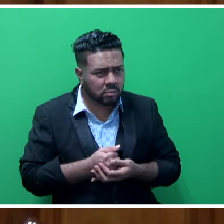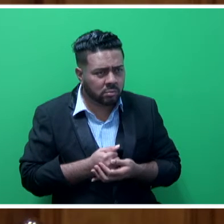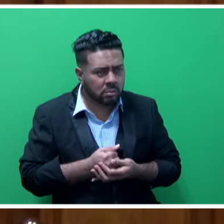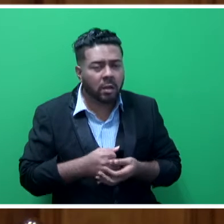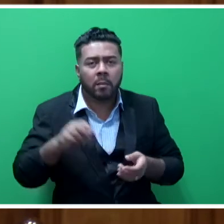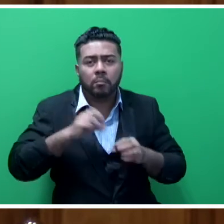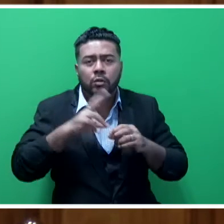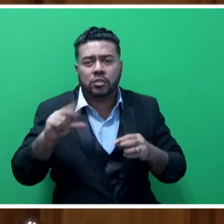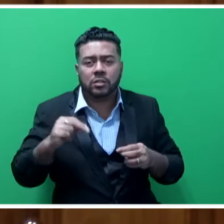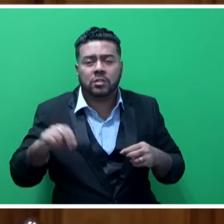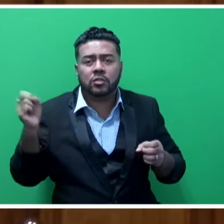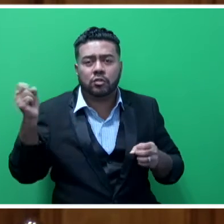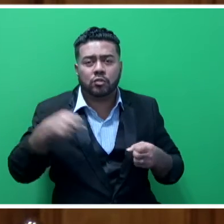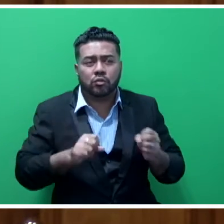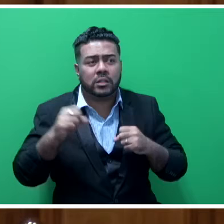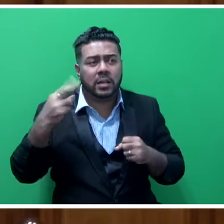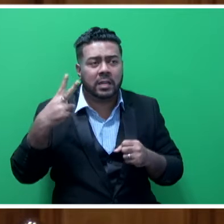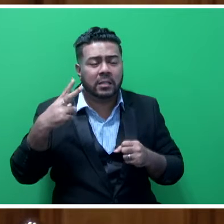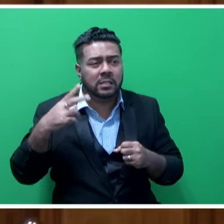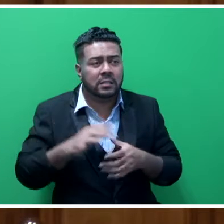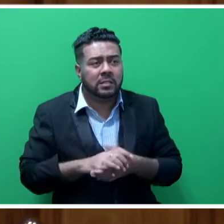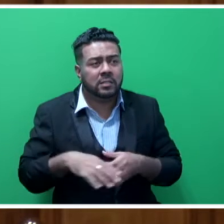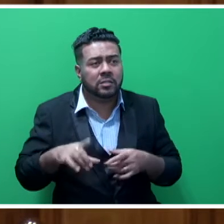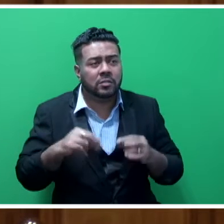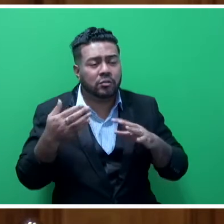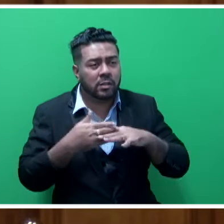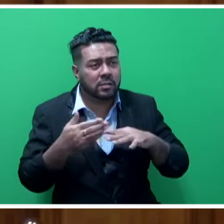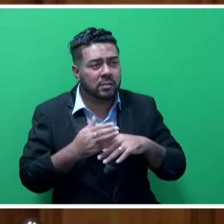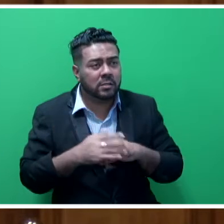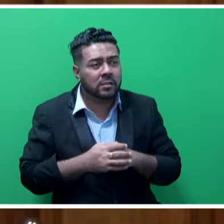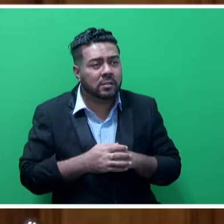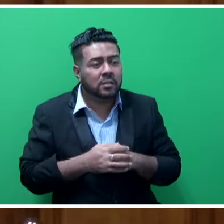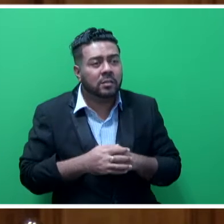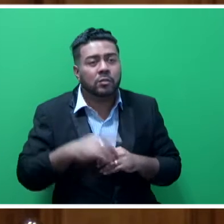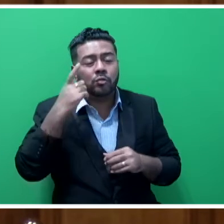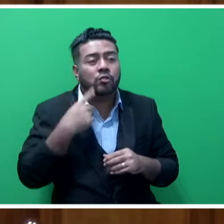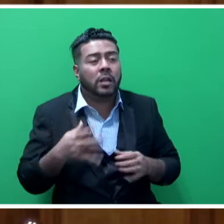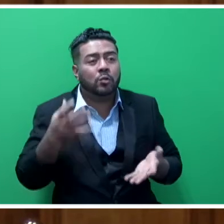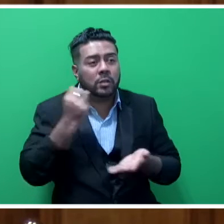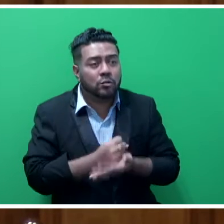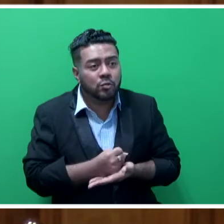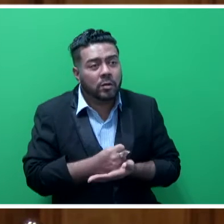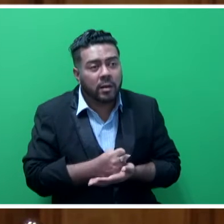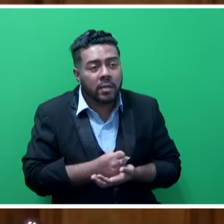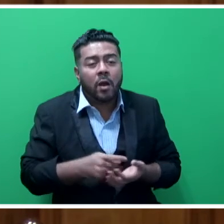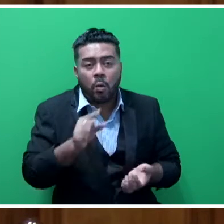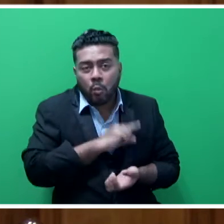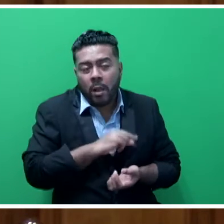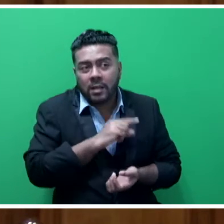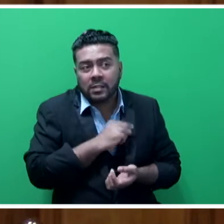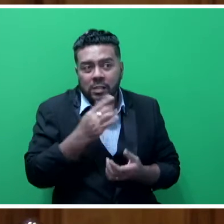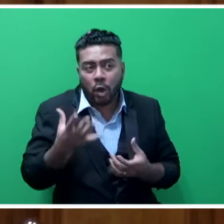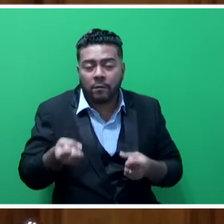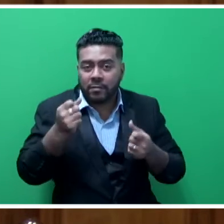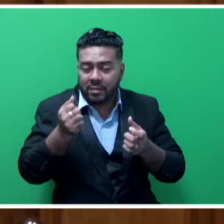streetlights and jetties, has in place its quality control measures to try to ensure the quality of the assets